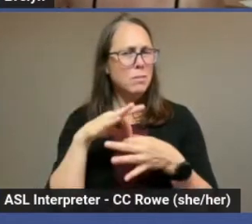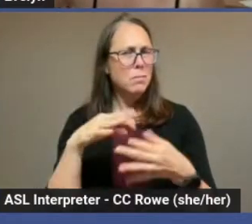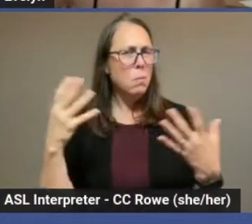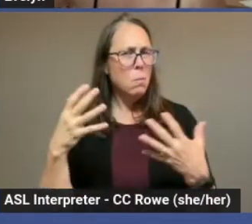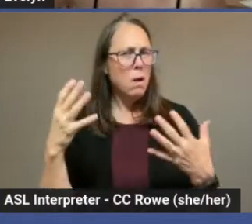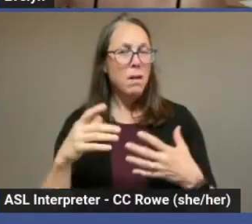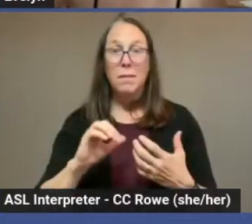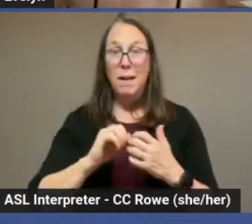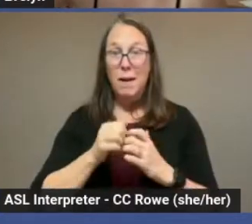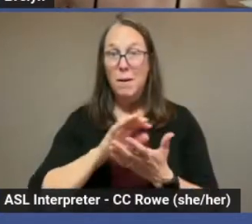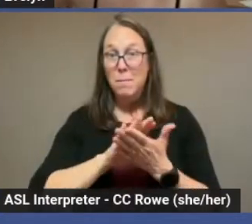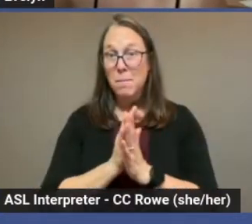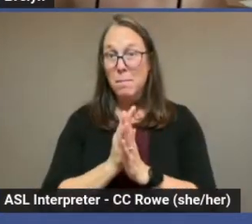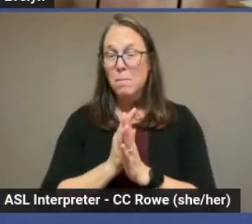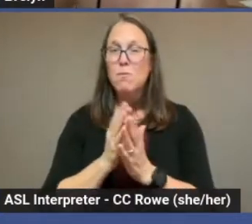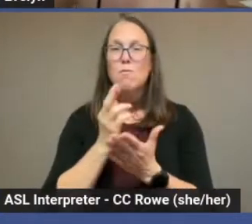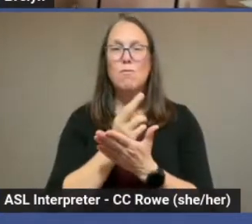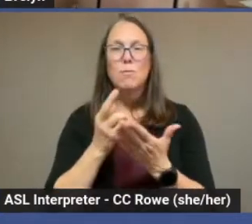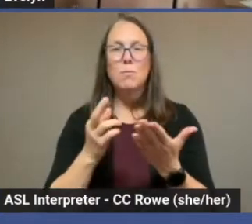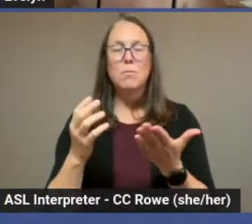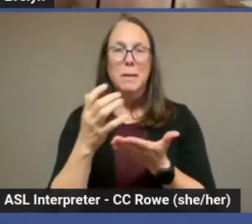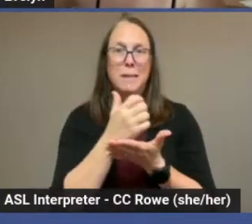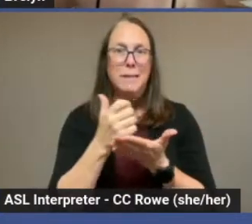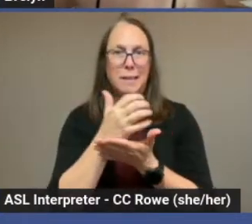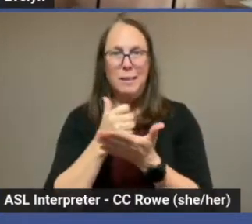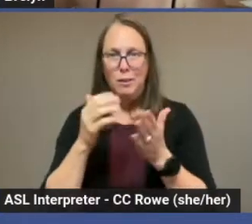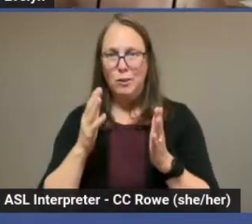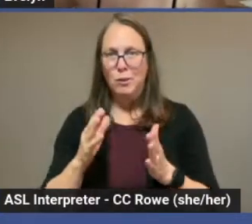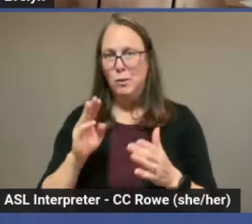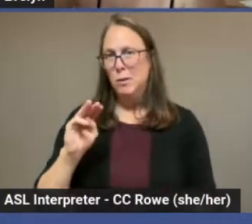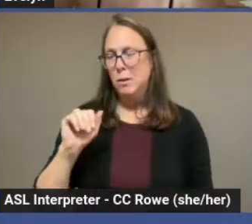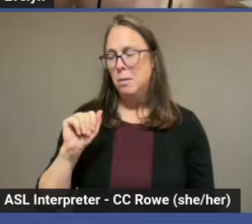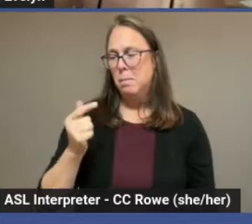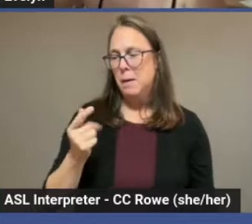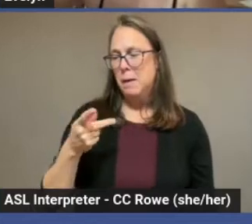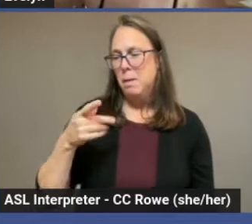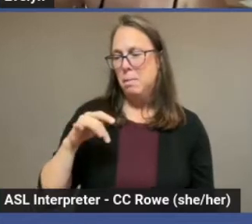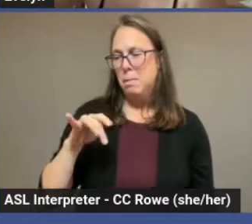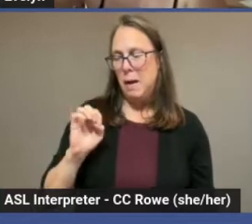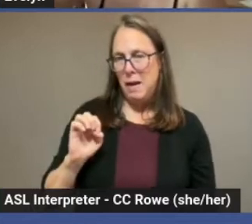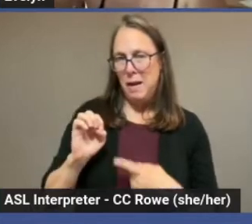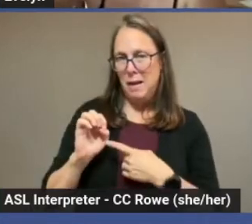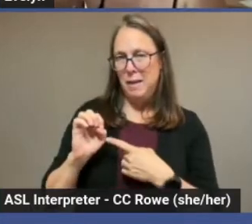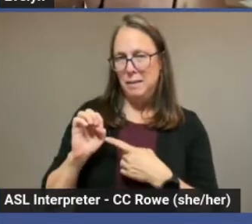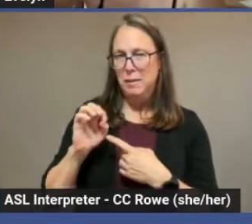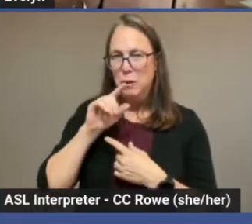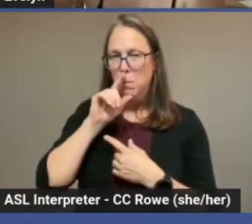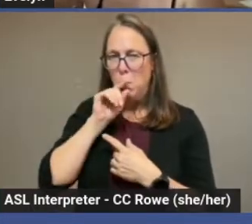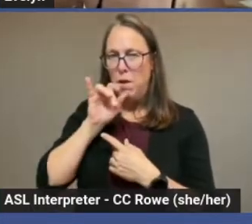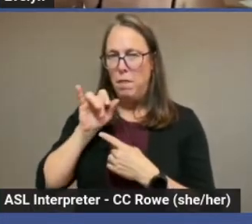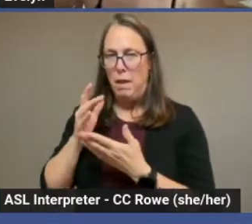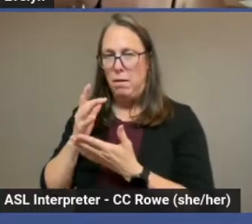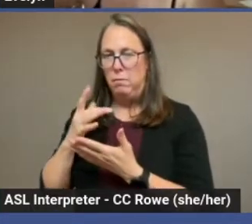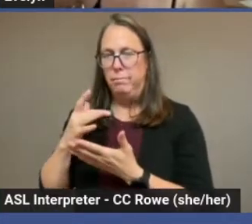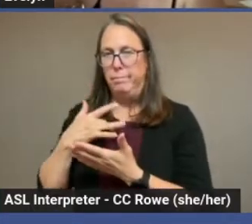become a resource magpie. So this is something that I've begun